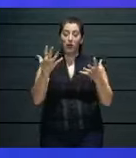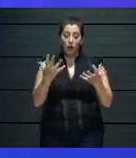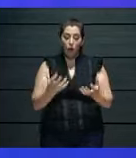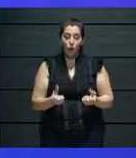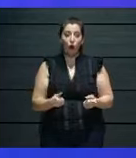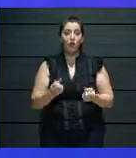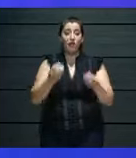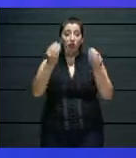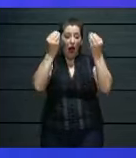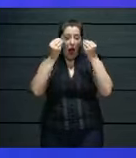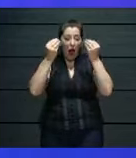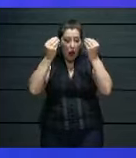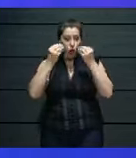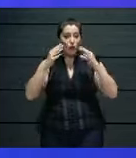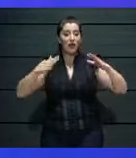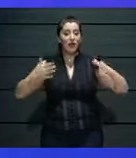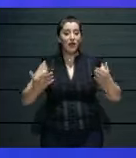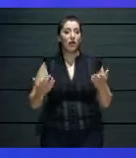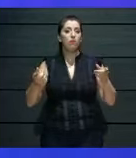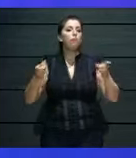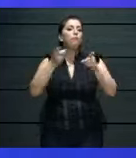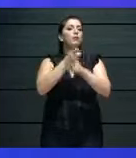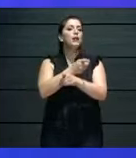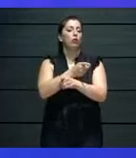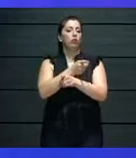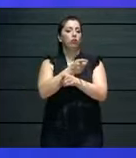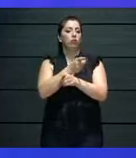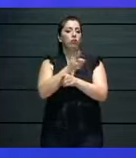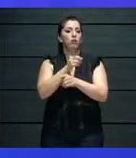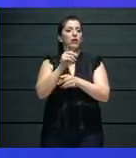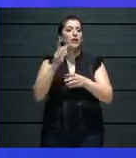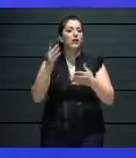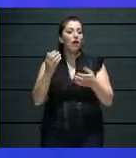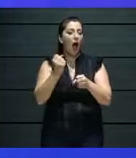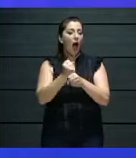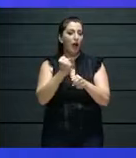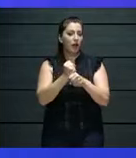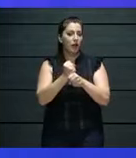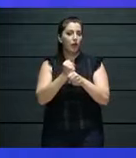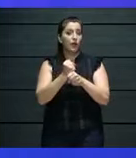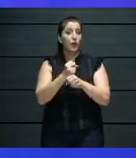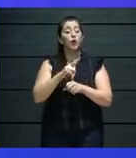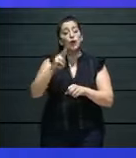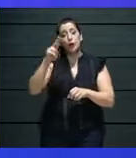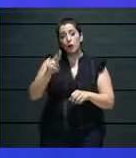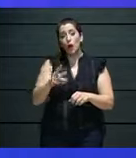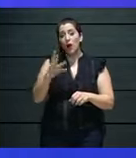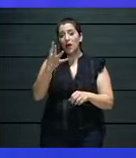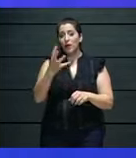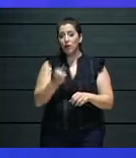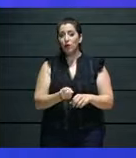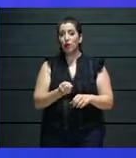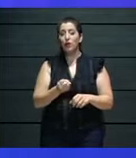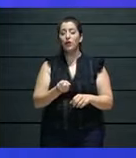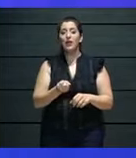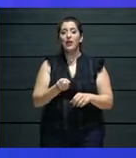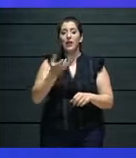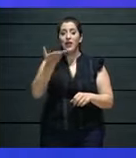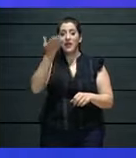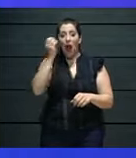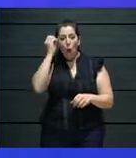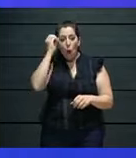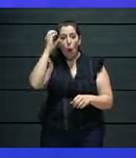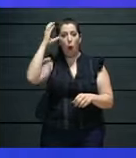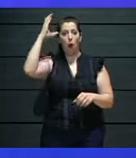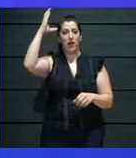that we work in the spirit of being more conscious, more aware of what can go wrong when we